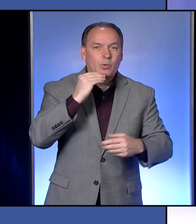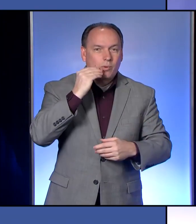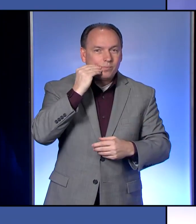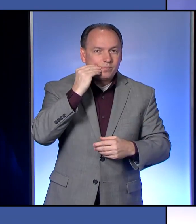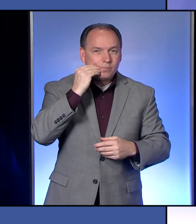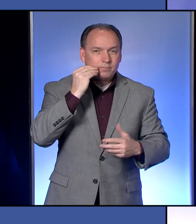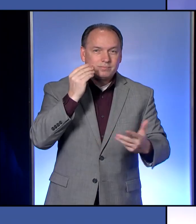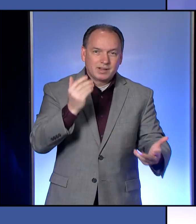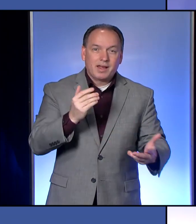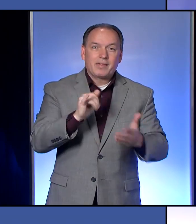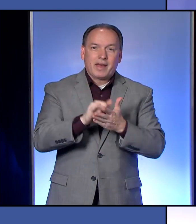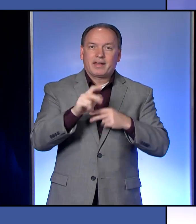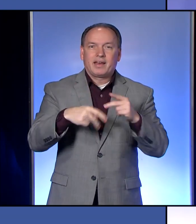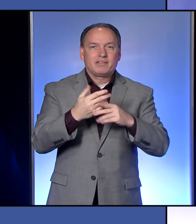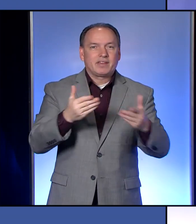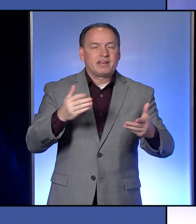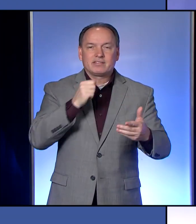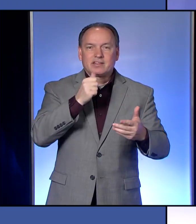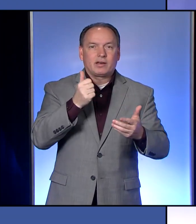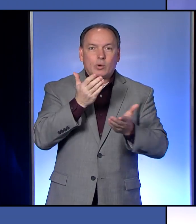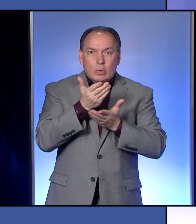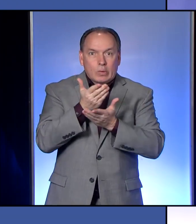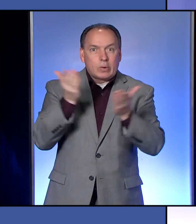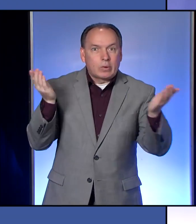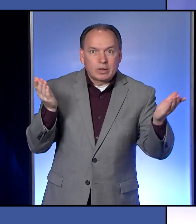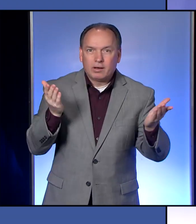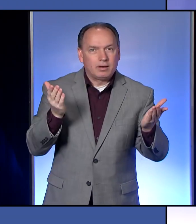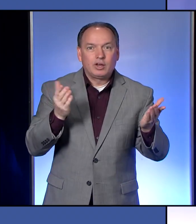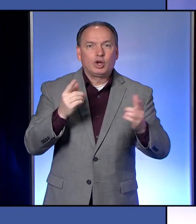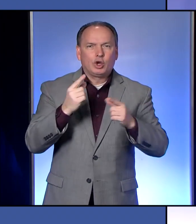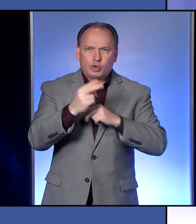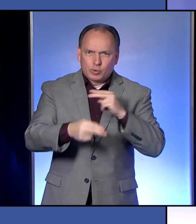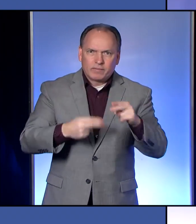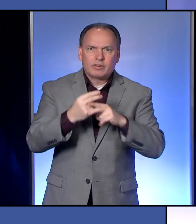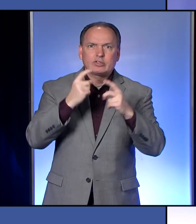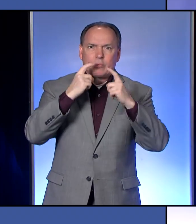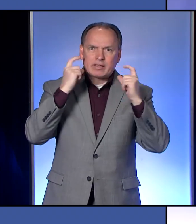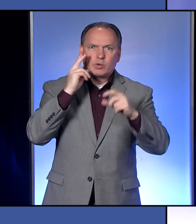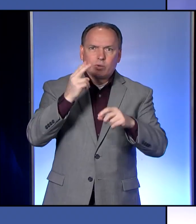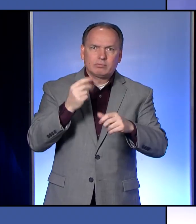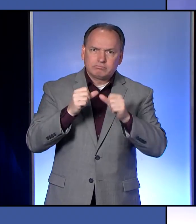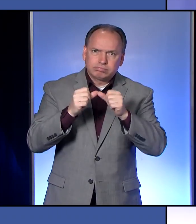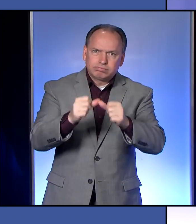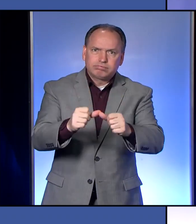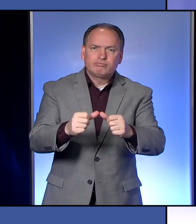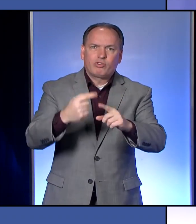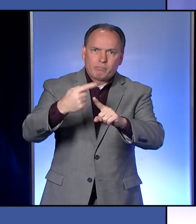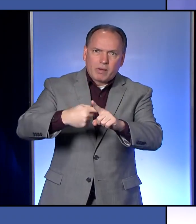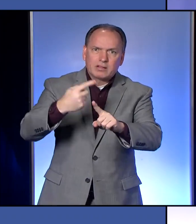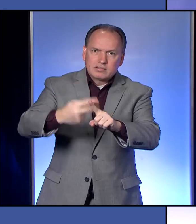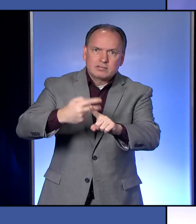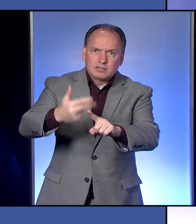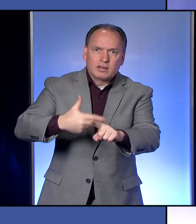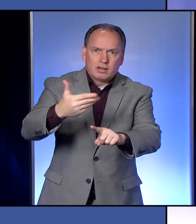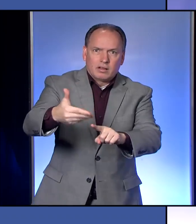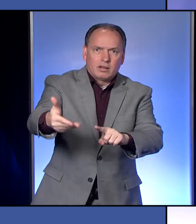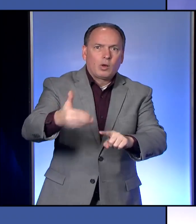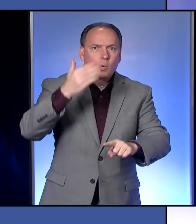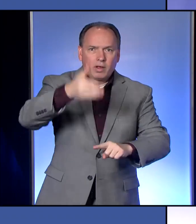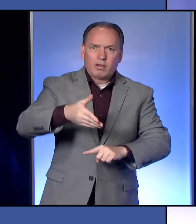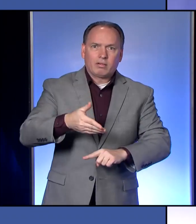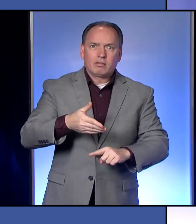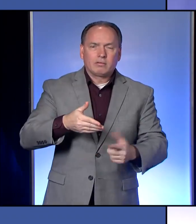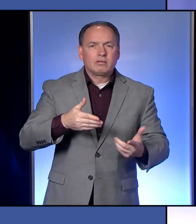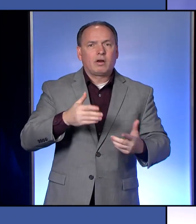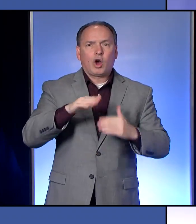those kind of things are not going away. Universal masking is going to be with us for many, many months. All of those type of guidance